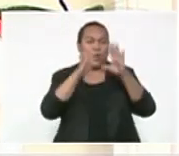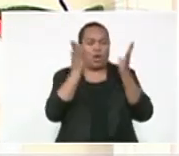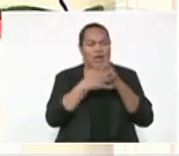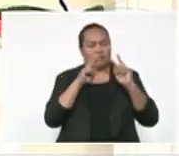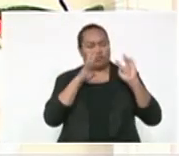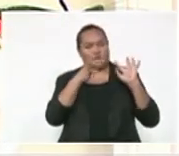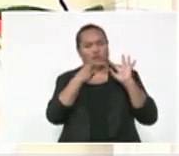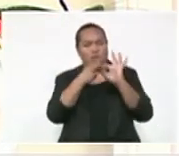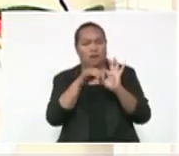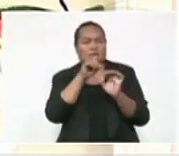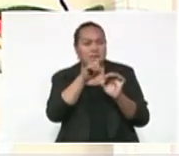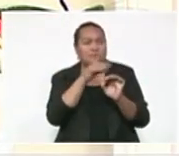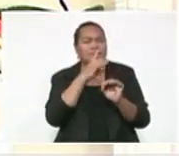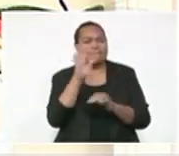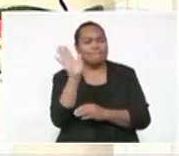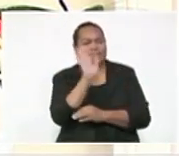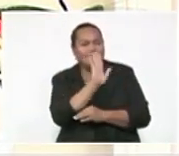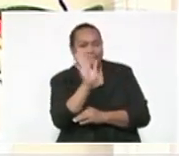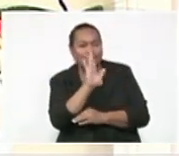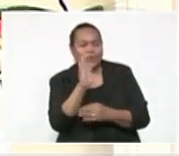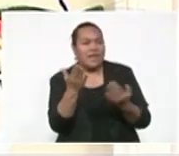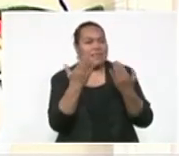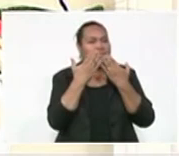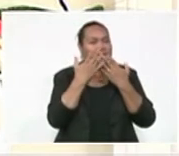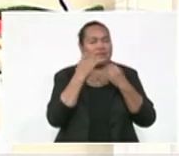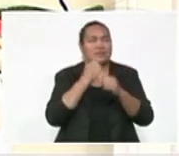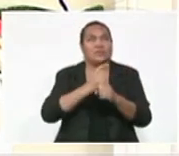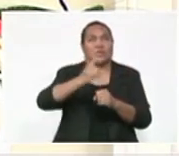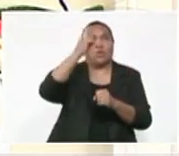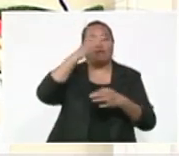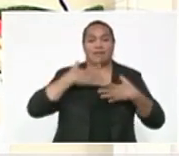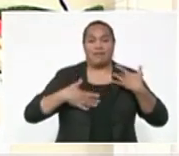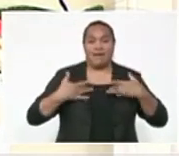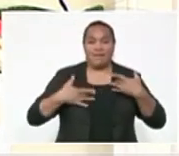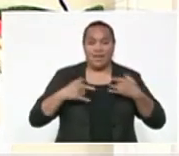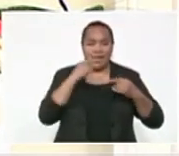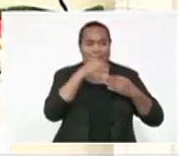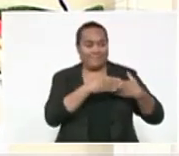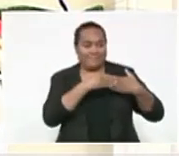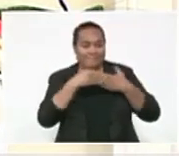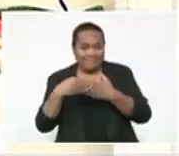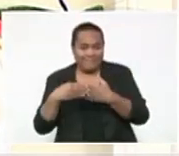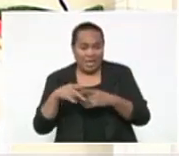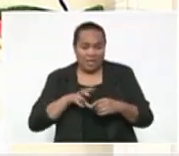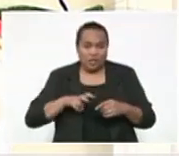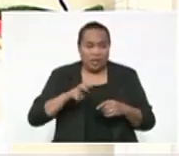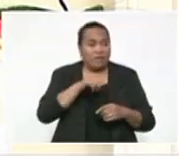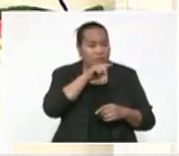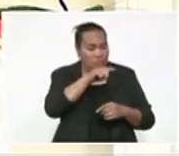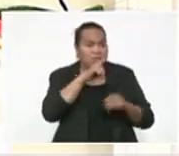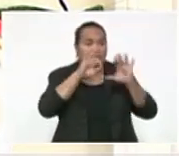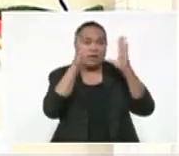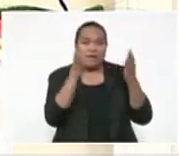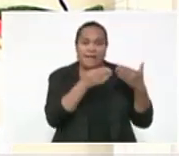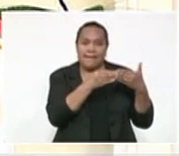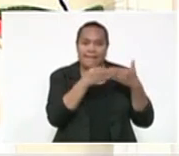family in a befitting farewell and thanksgiving to God for the life, the leadership and the journey of a God-fearing global leader,